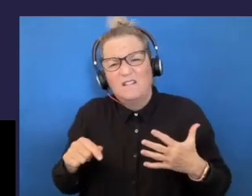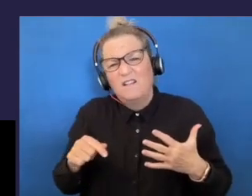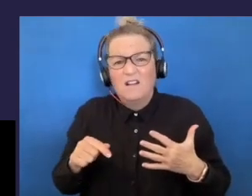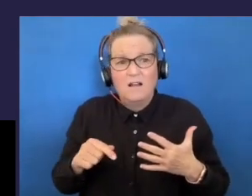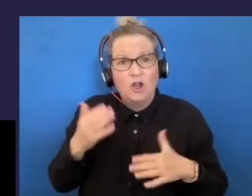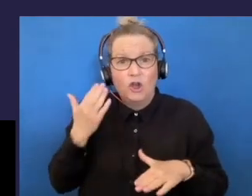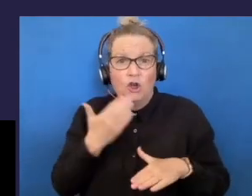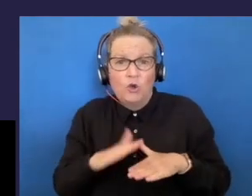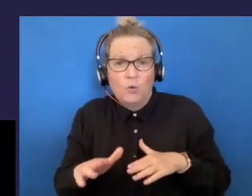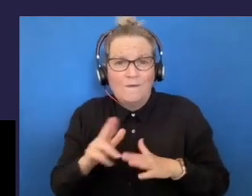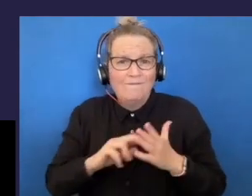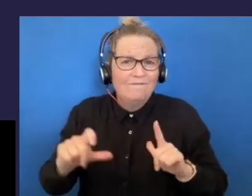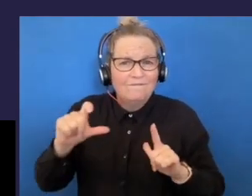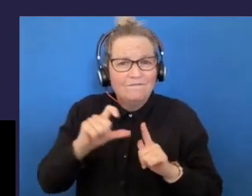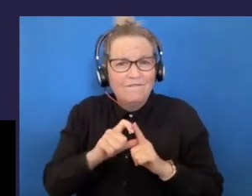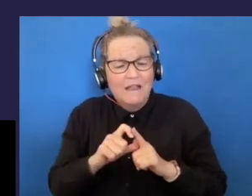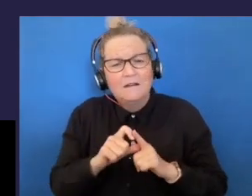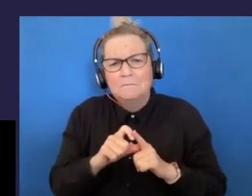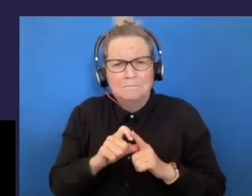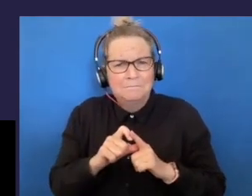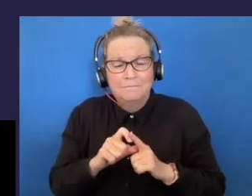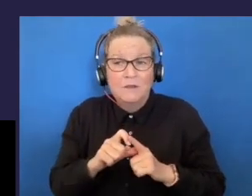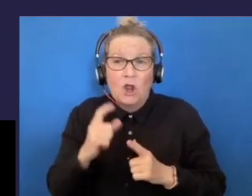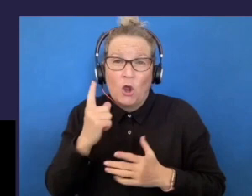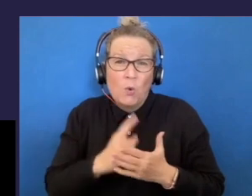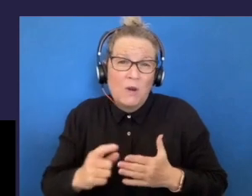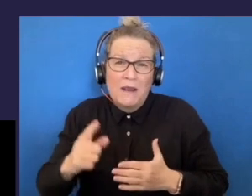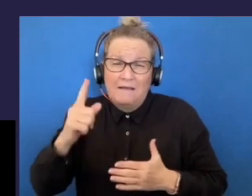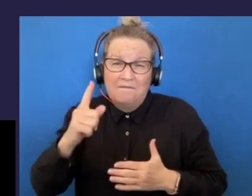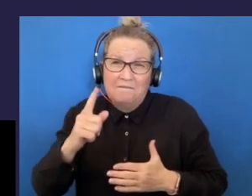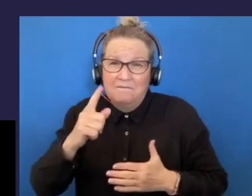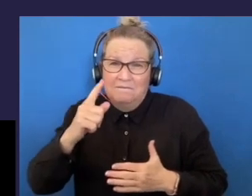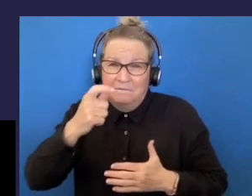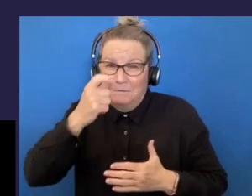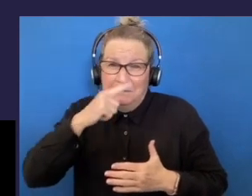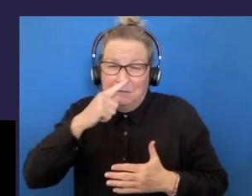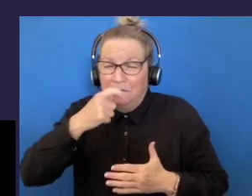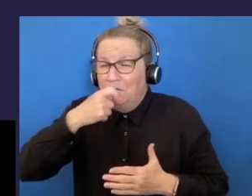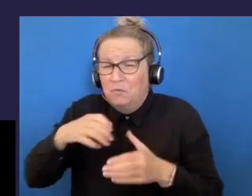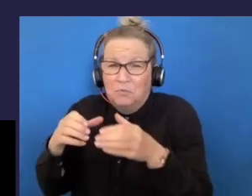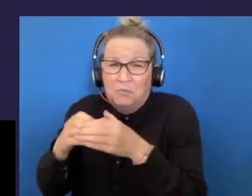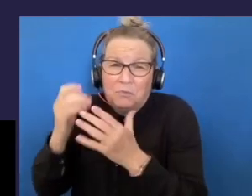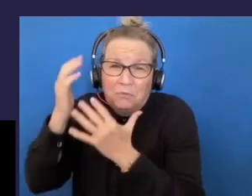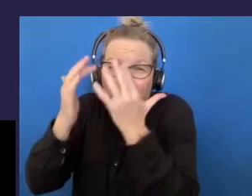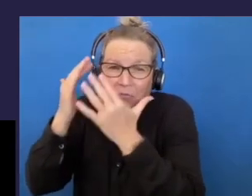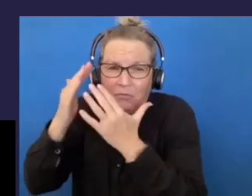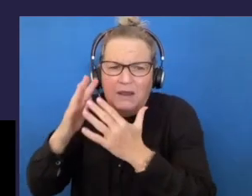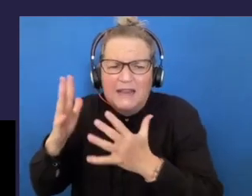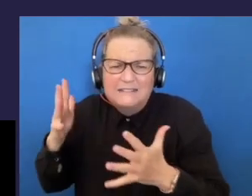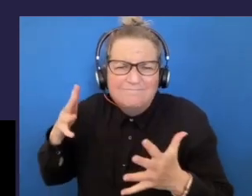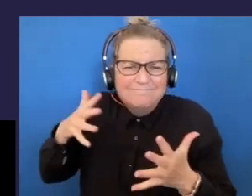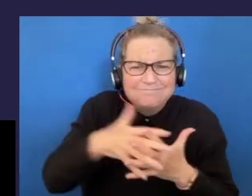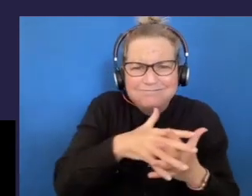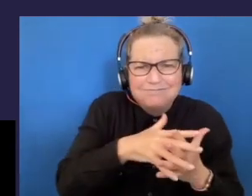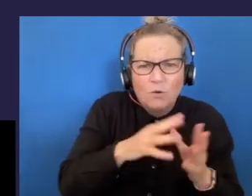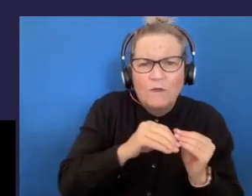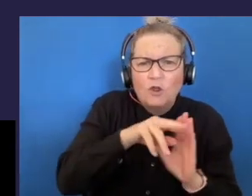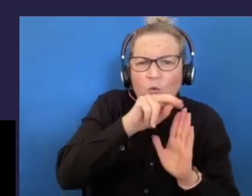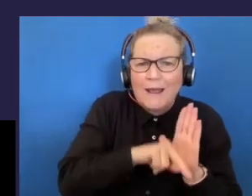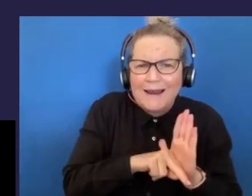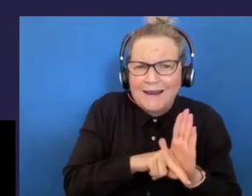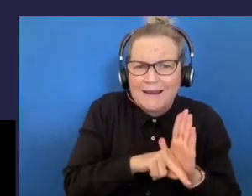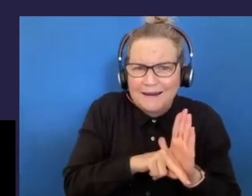opinion of a few, but a type of education that is deeply rooted in social justice and the desegregation of people with disability.